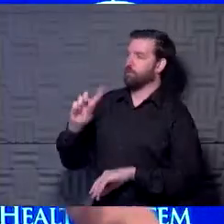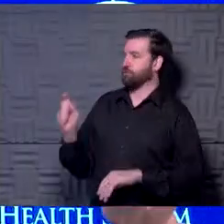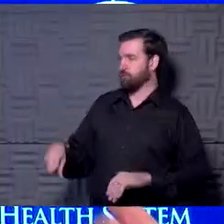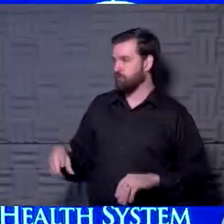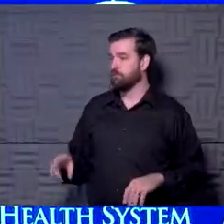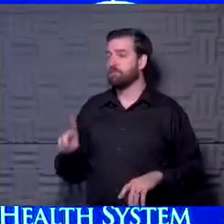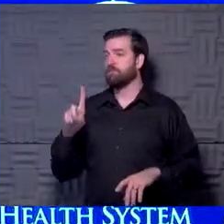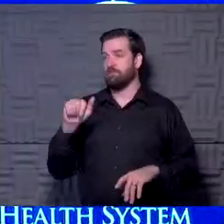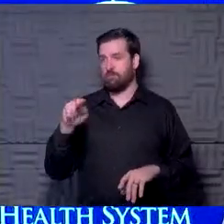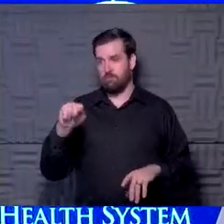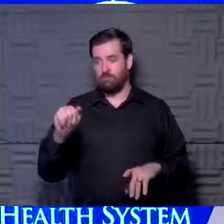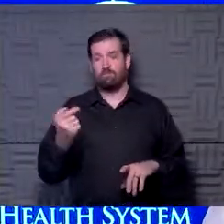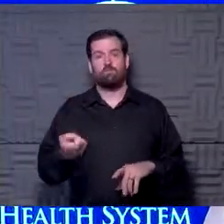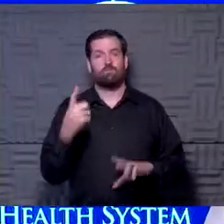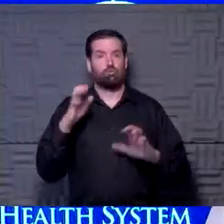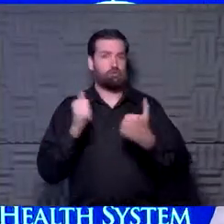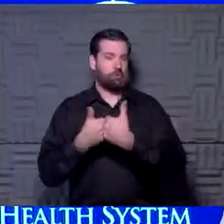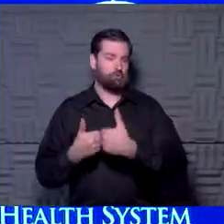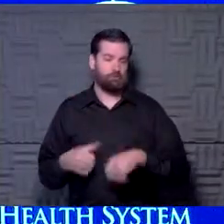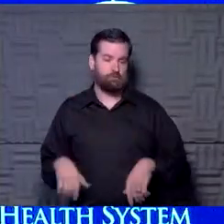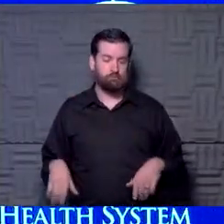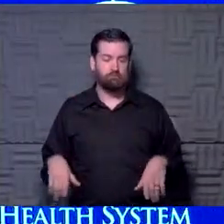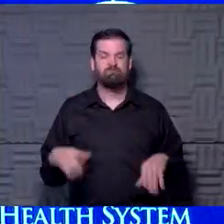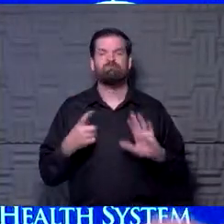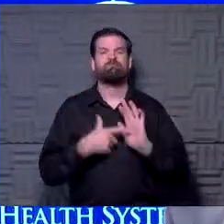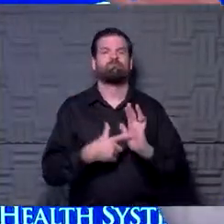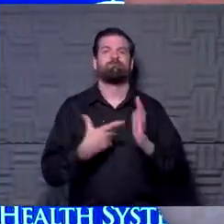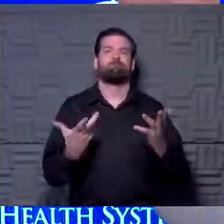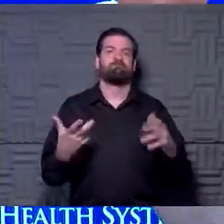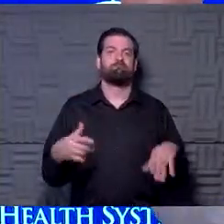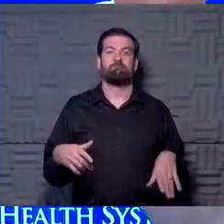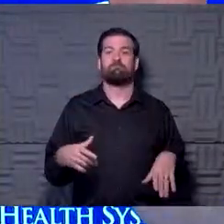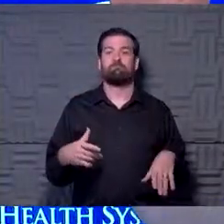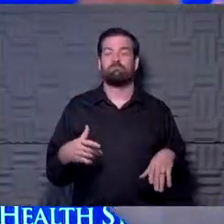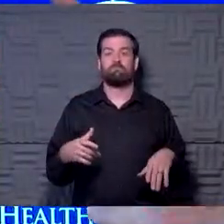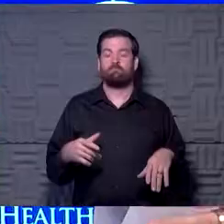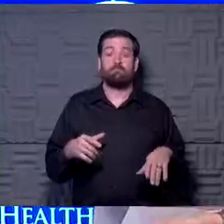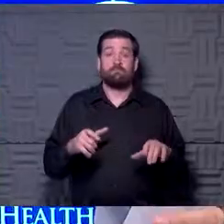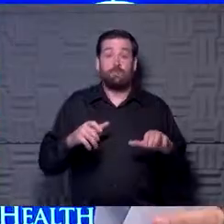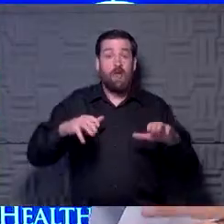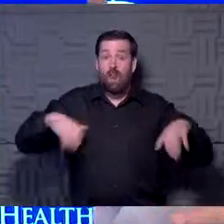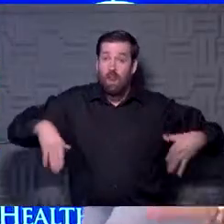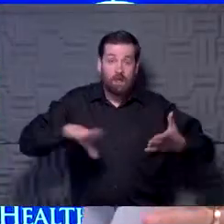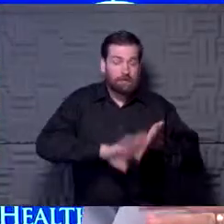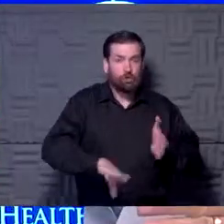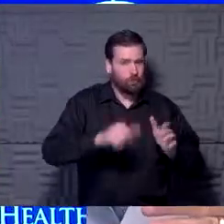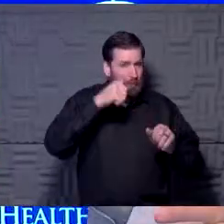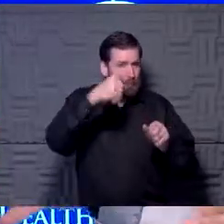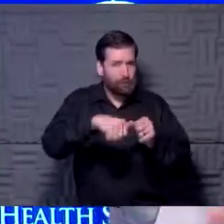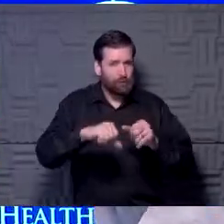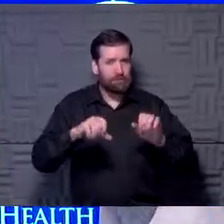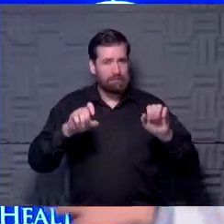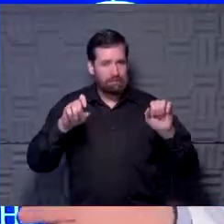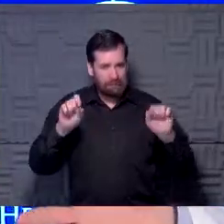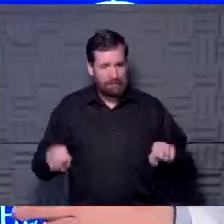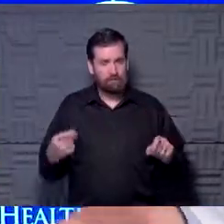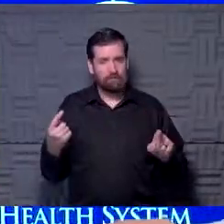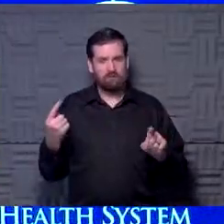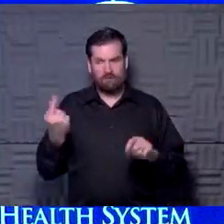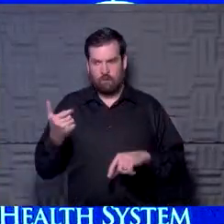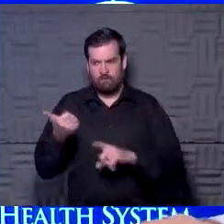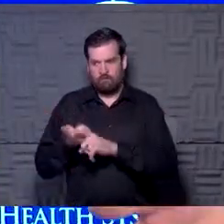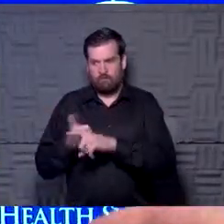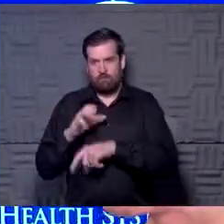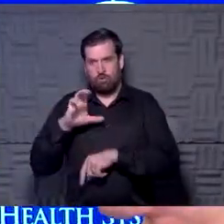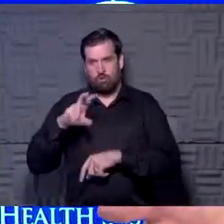And I think one of our challenges is, first of all, let's say, you don't even have to be discharged from the hospital. Remember, this could be somebody who had COVID at home